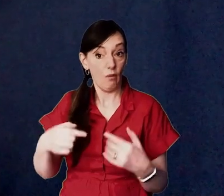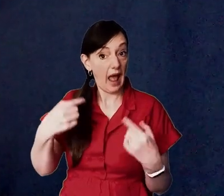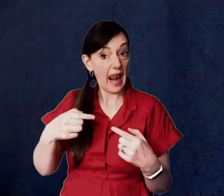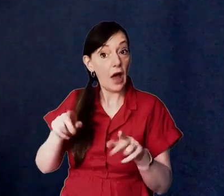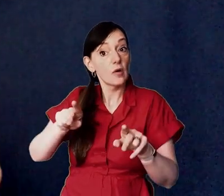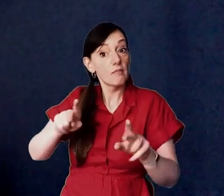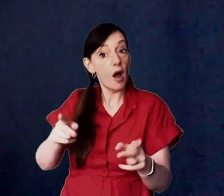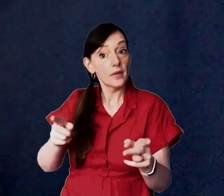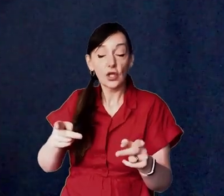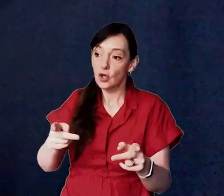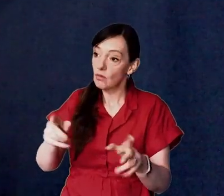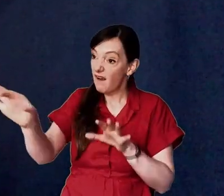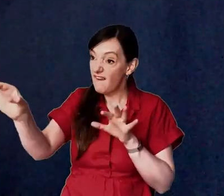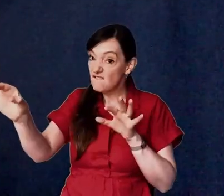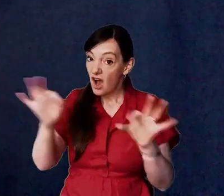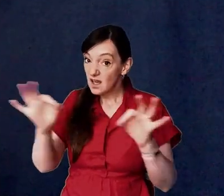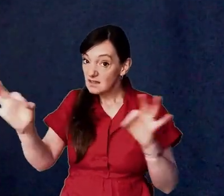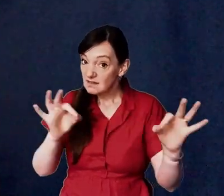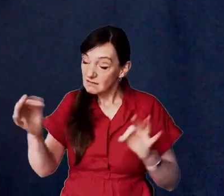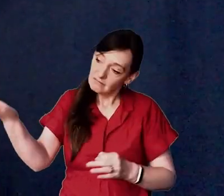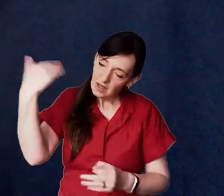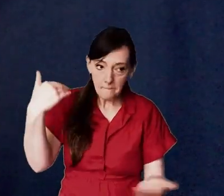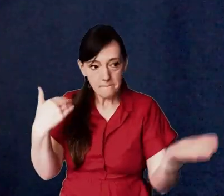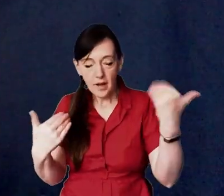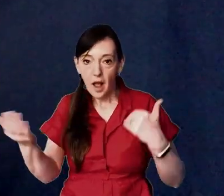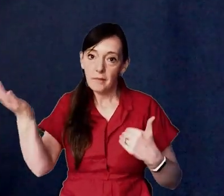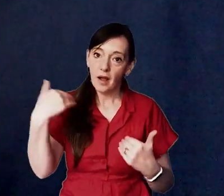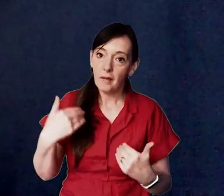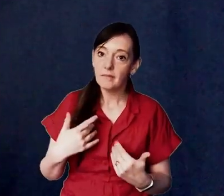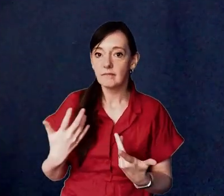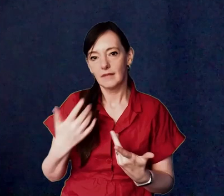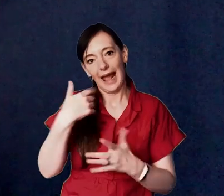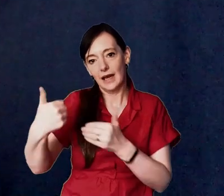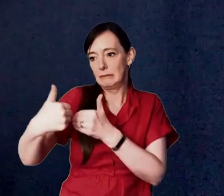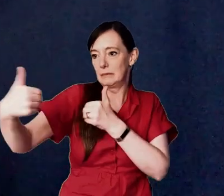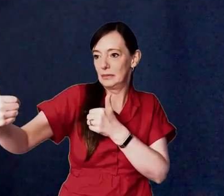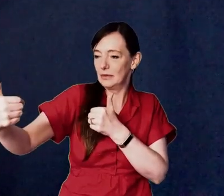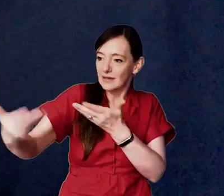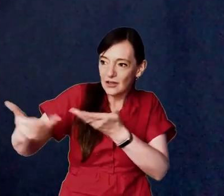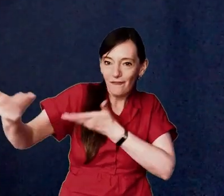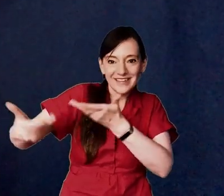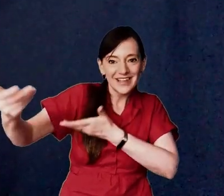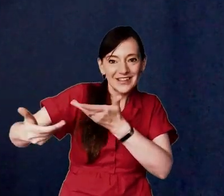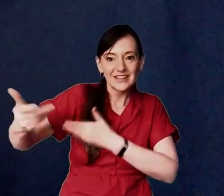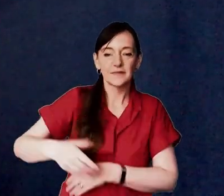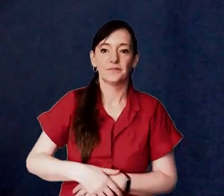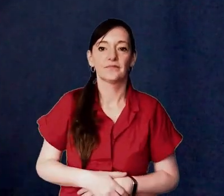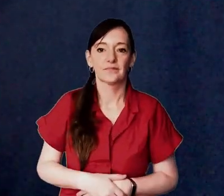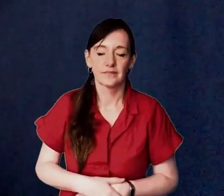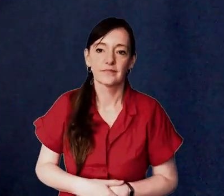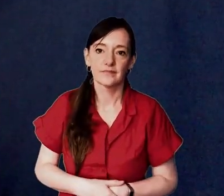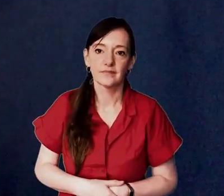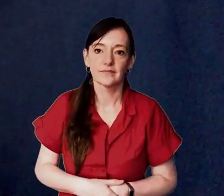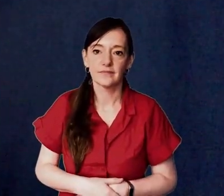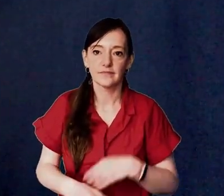allowed or a socially distant distant piece of cake hospitality is an amazing and often overlooked